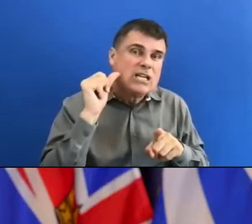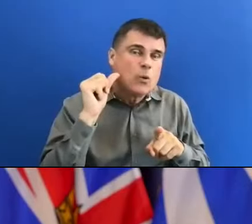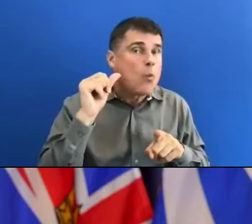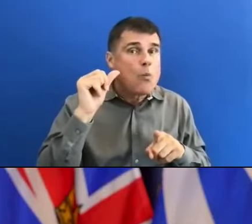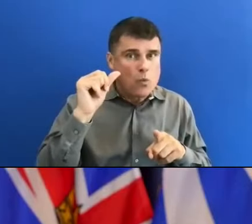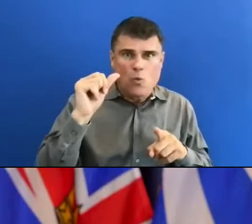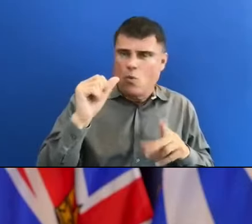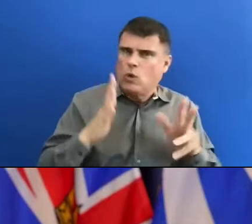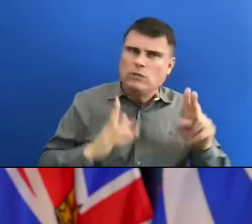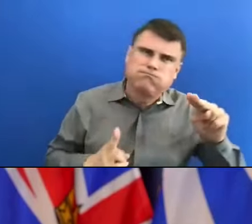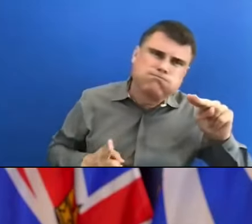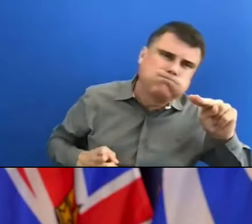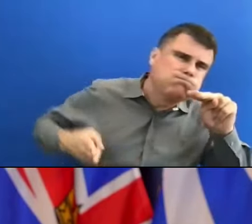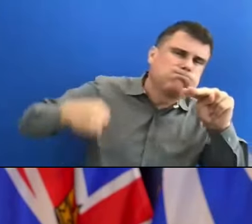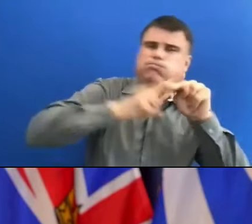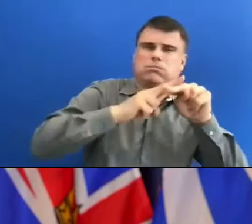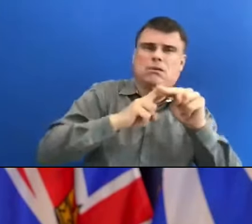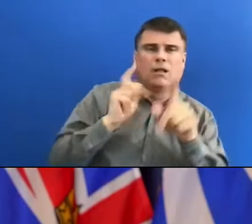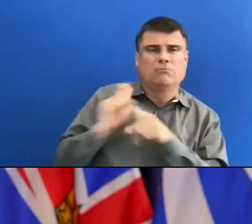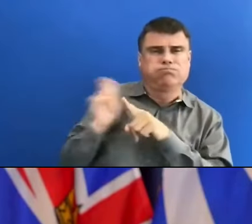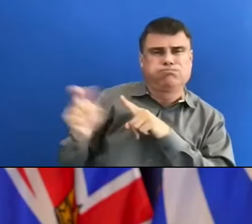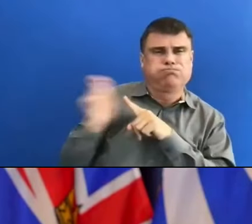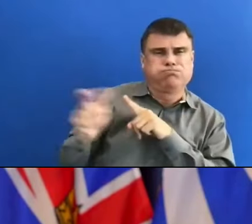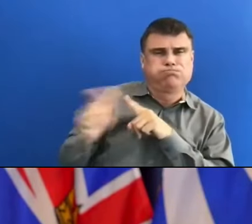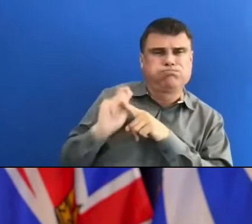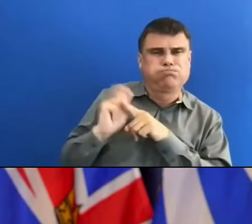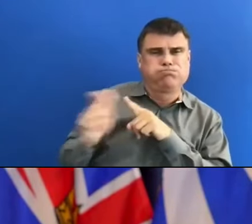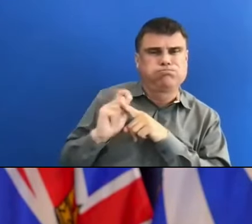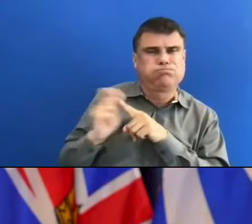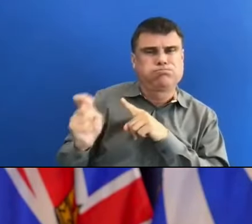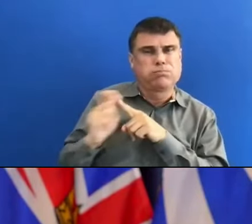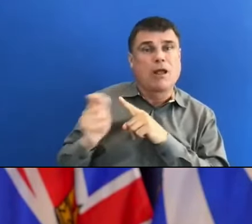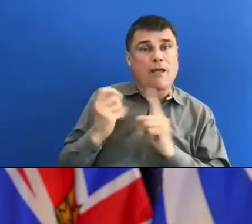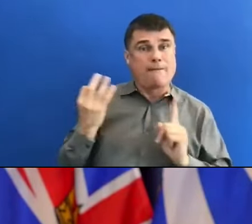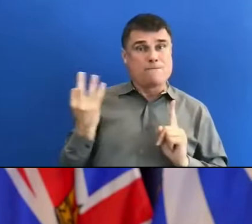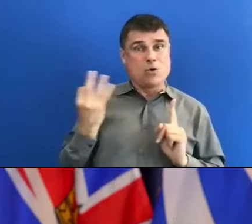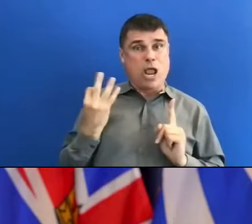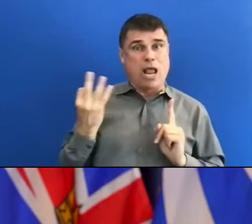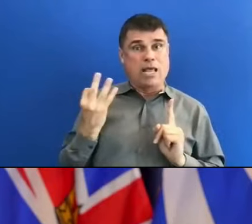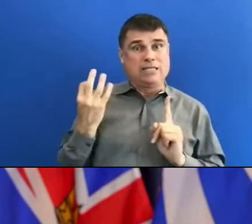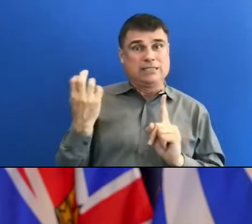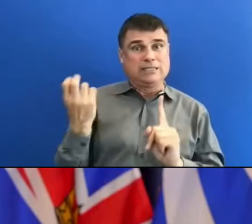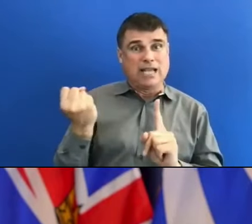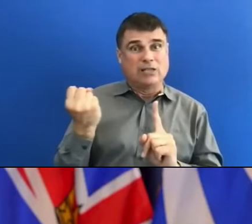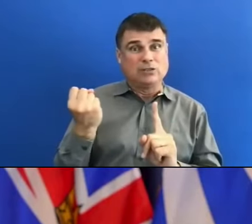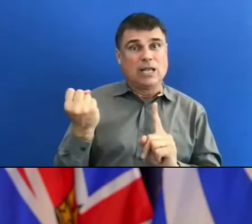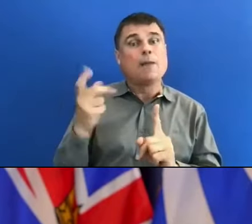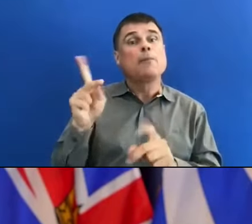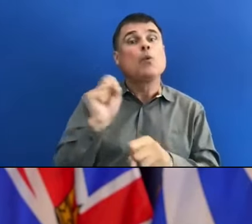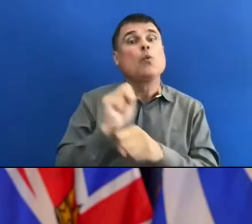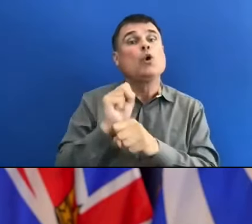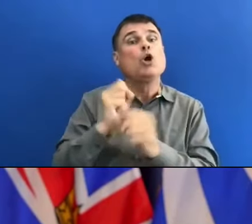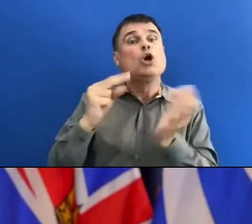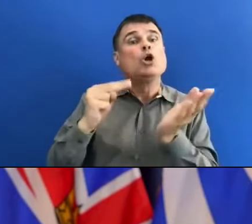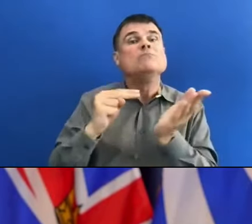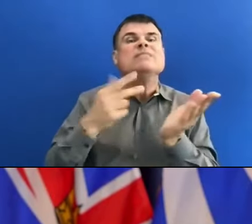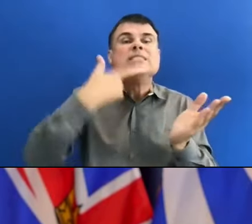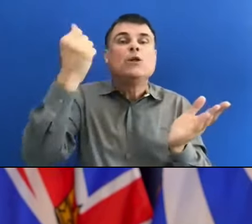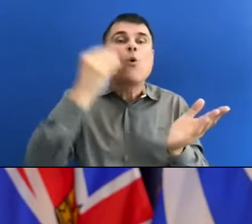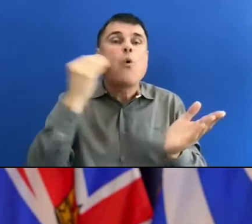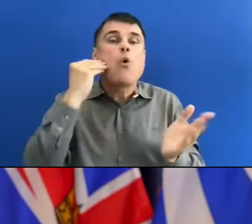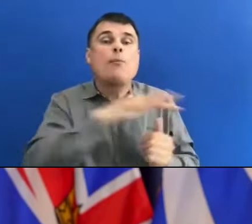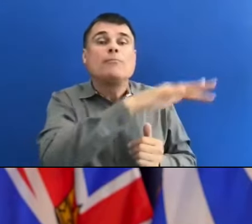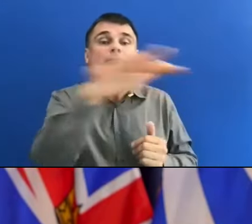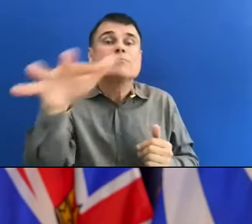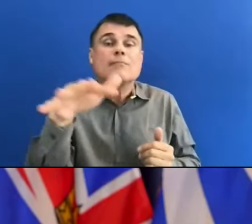Saturday and from Friday, our home support workers, those working in long-term care in the community and families and friends